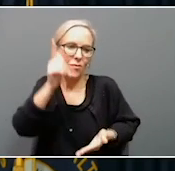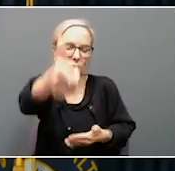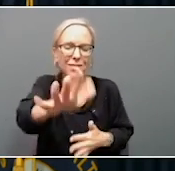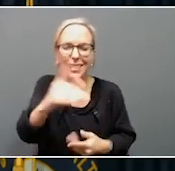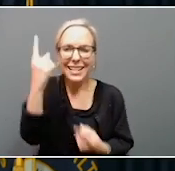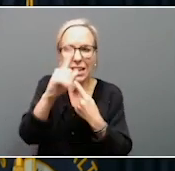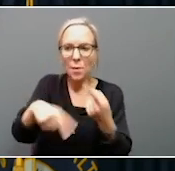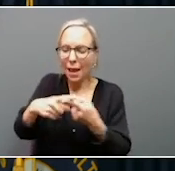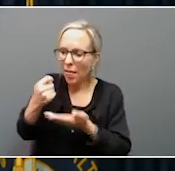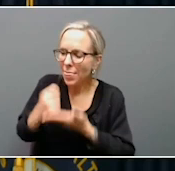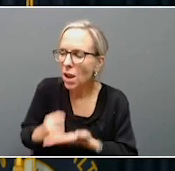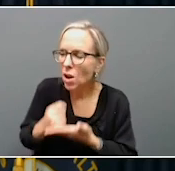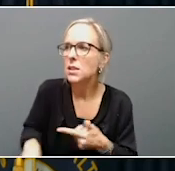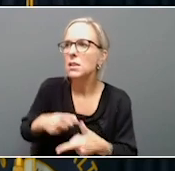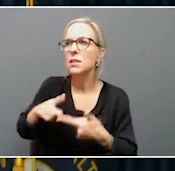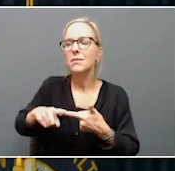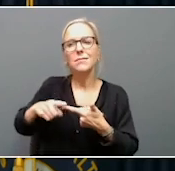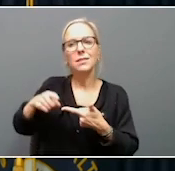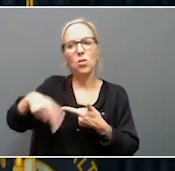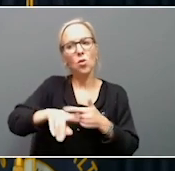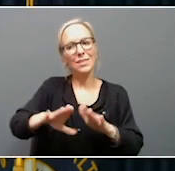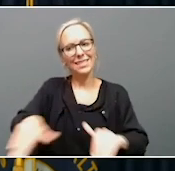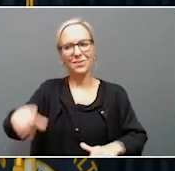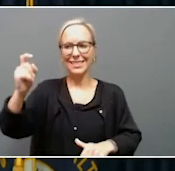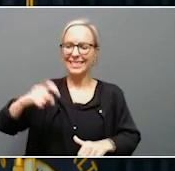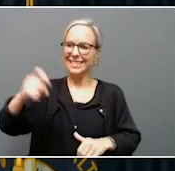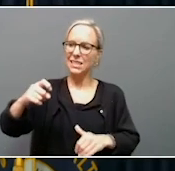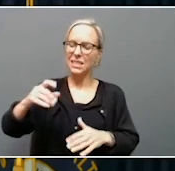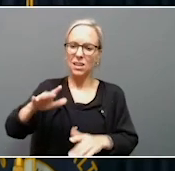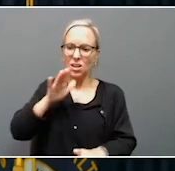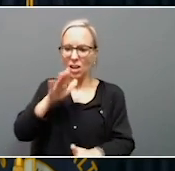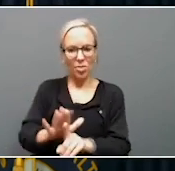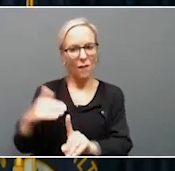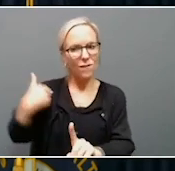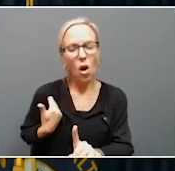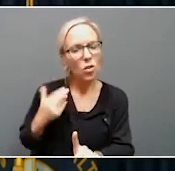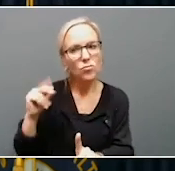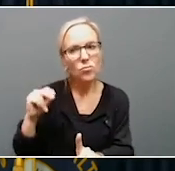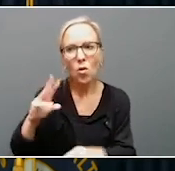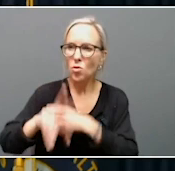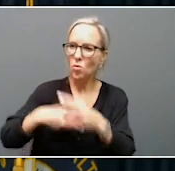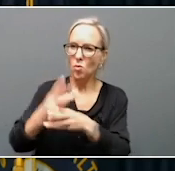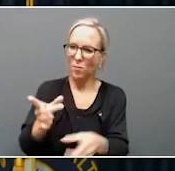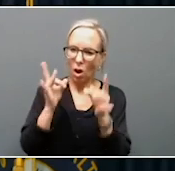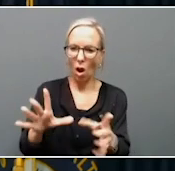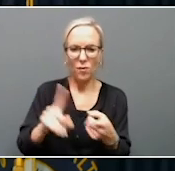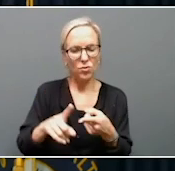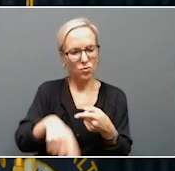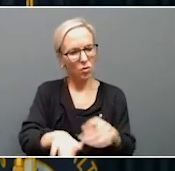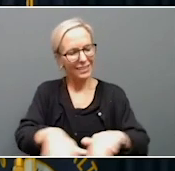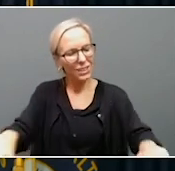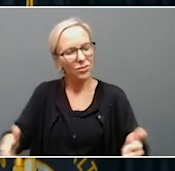therapies and the help that some of these kids need through no fault of their own. You know, the world has been awful to them. And